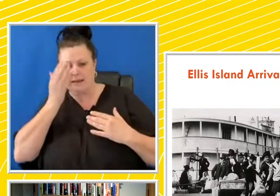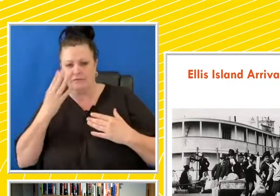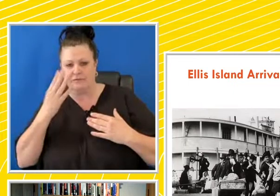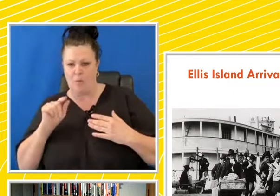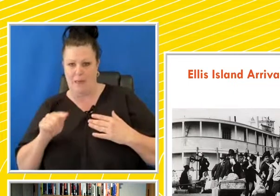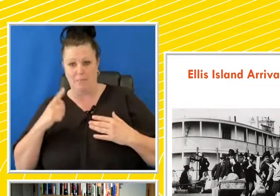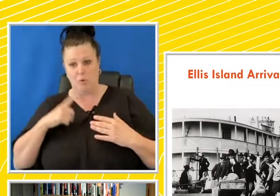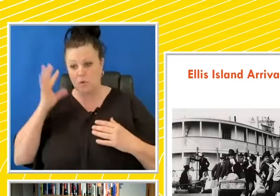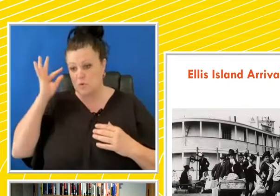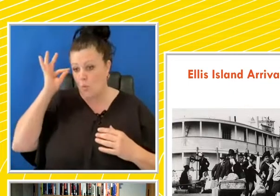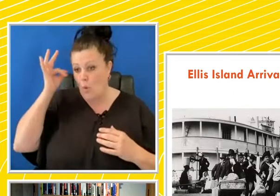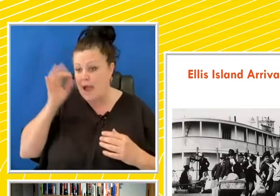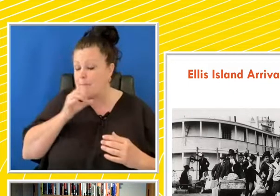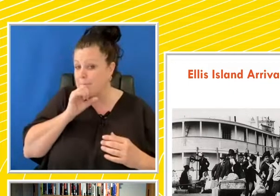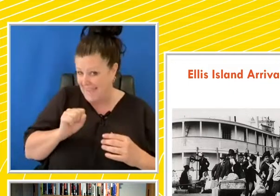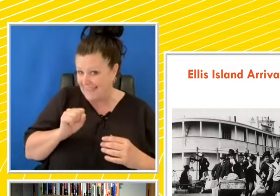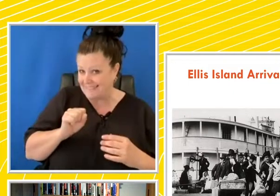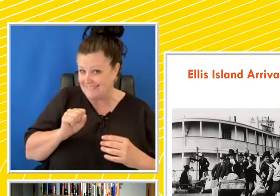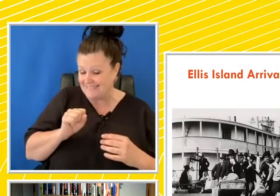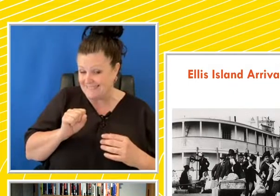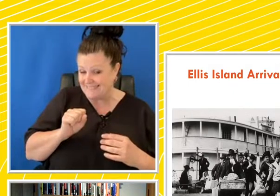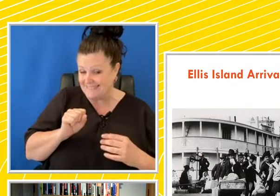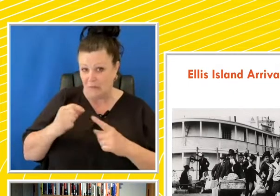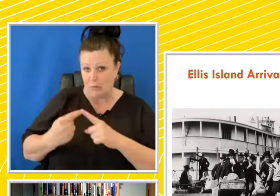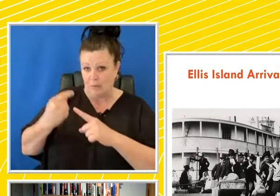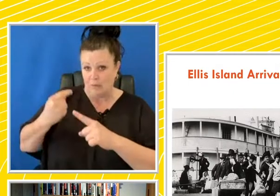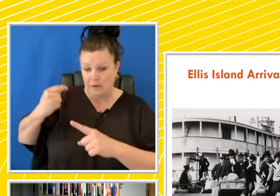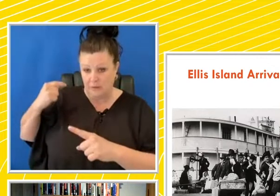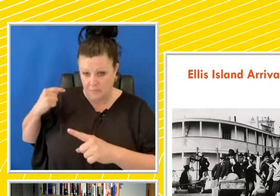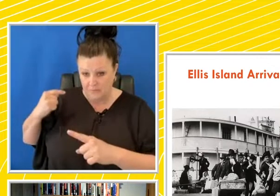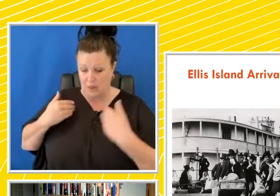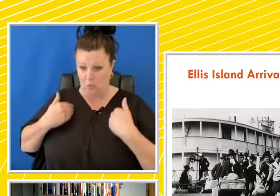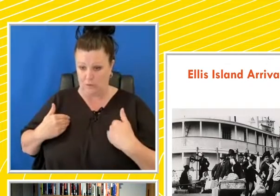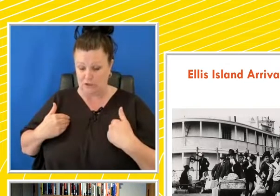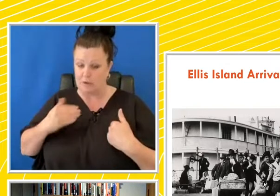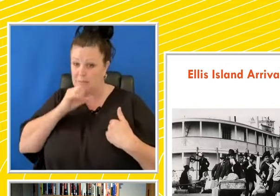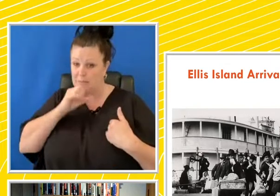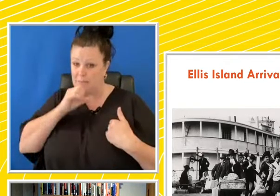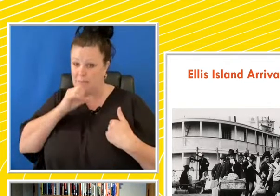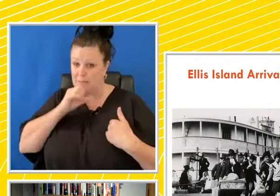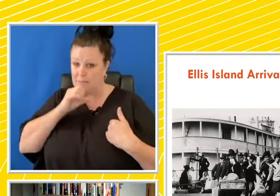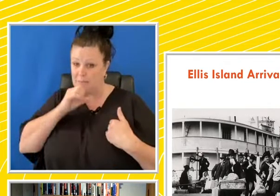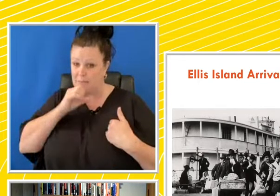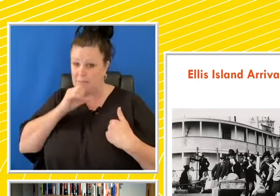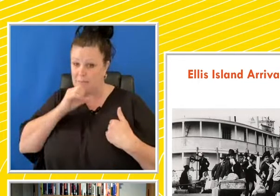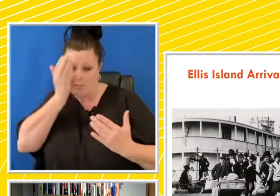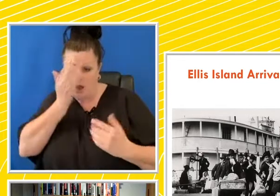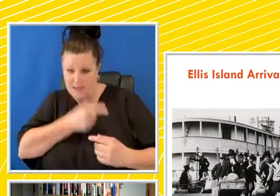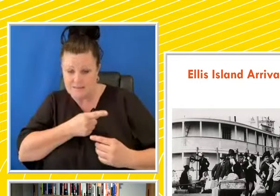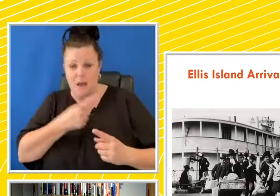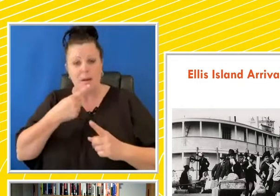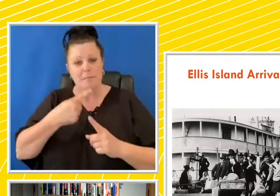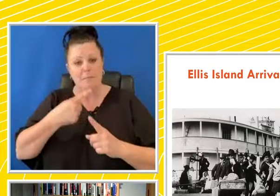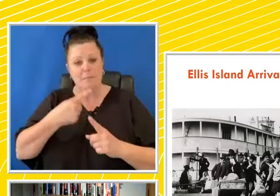from them being white men of aristocracy and wealth, but, you know, these people come